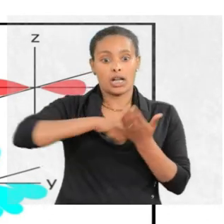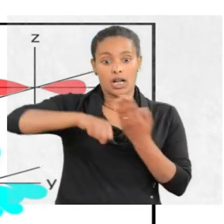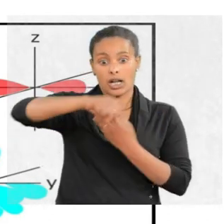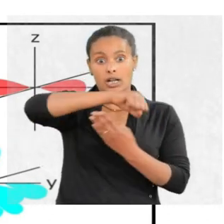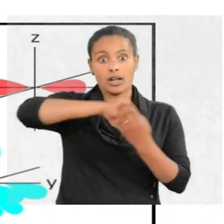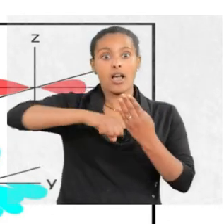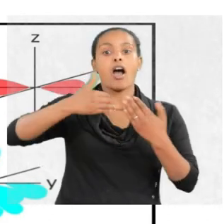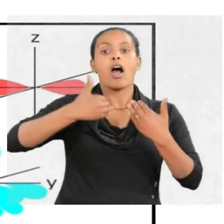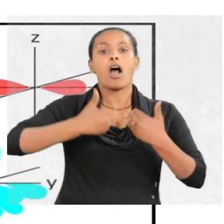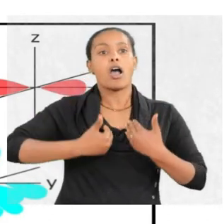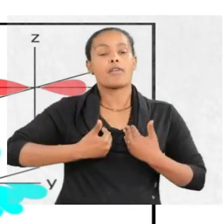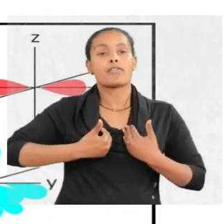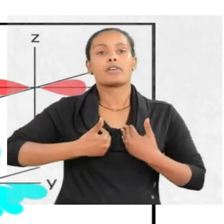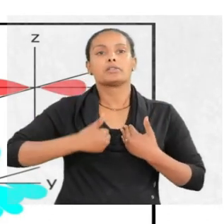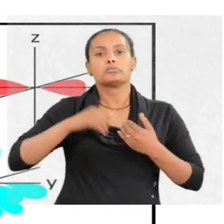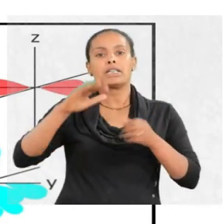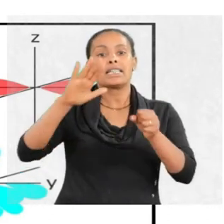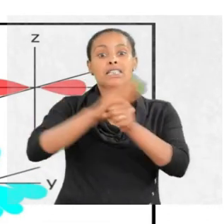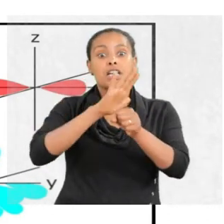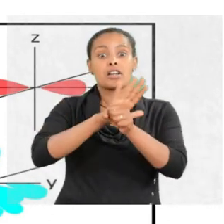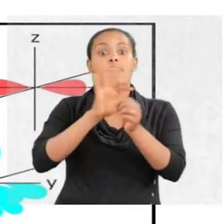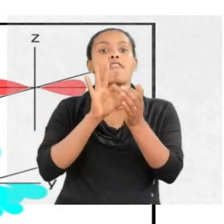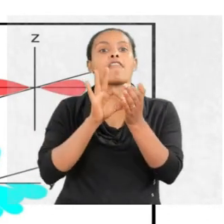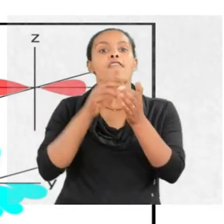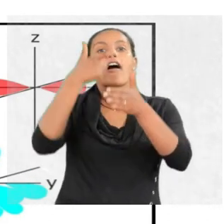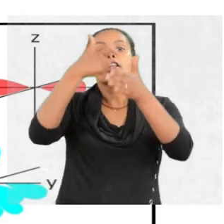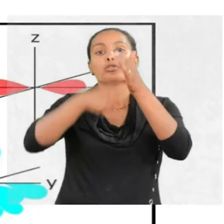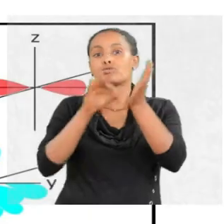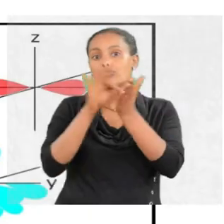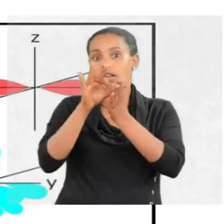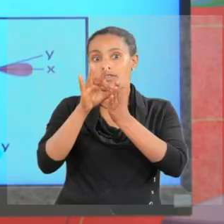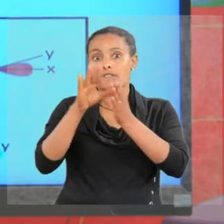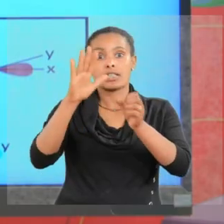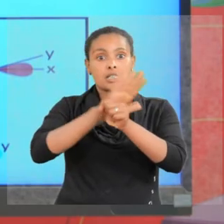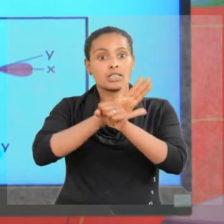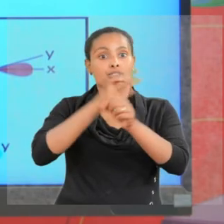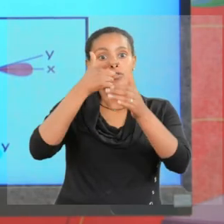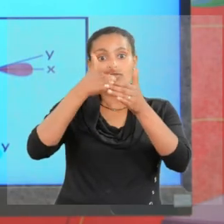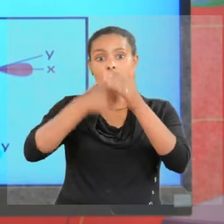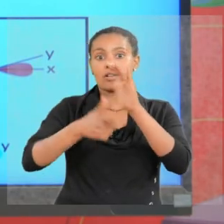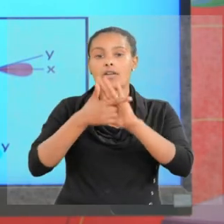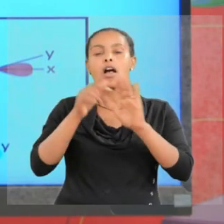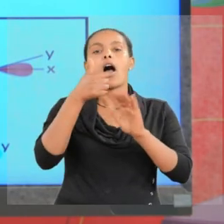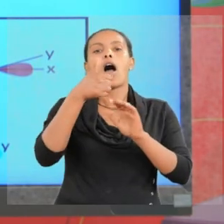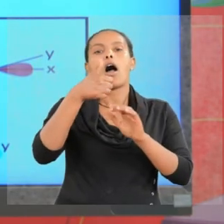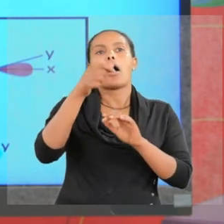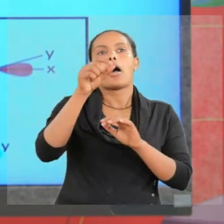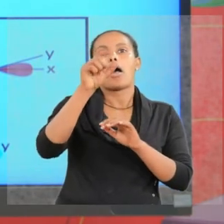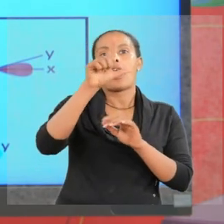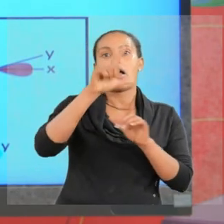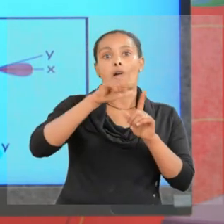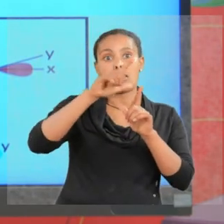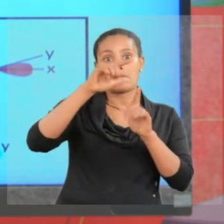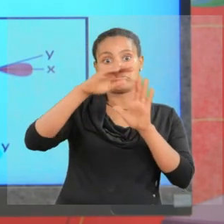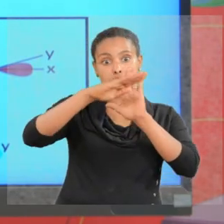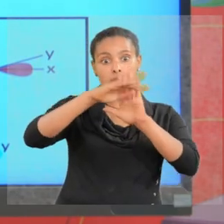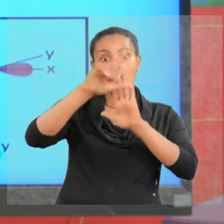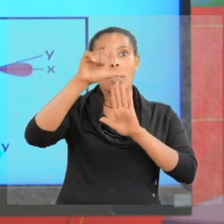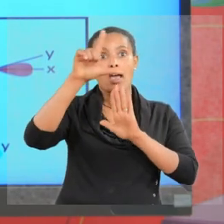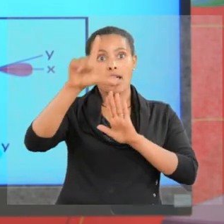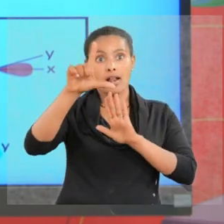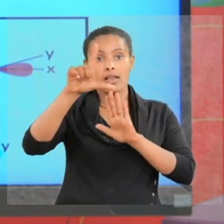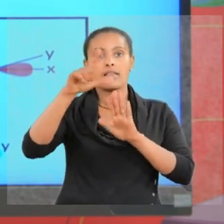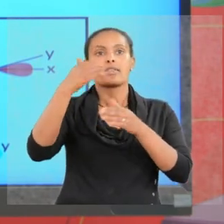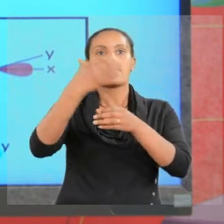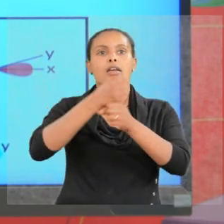Having an integer values from zero to n minus one, the osmuchal quantum number, take